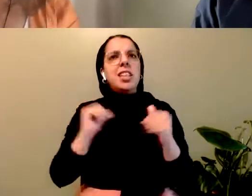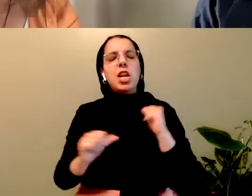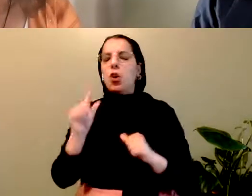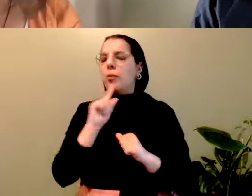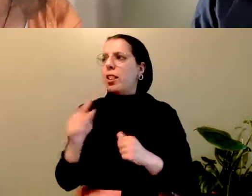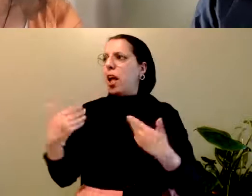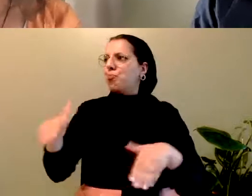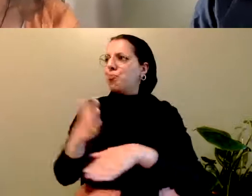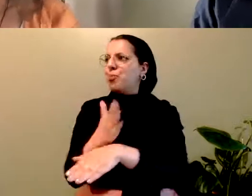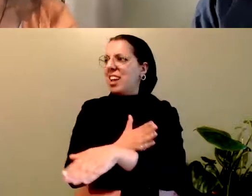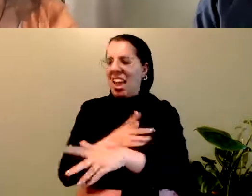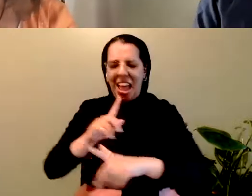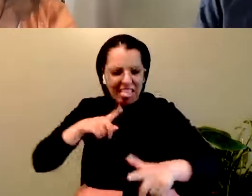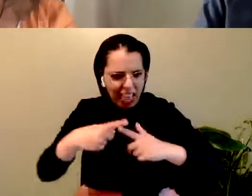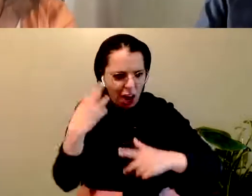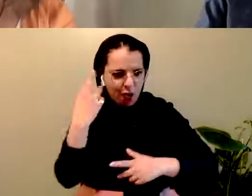season before the apocalypse hit.